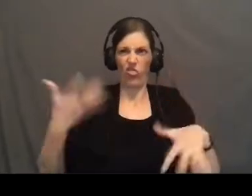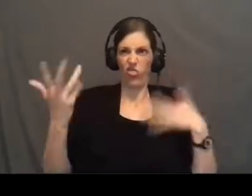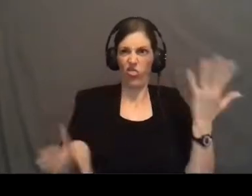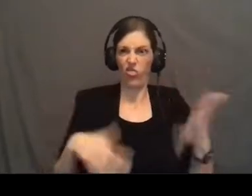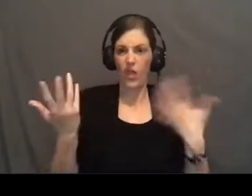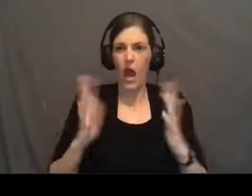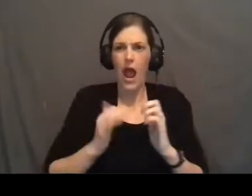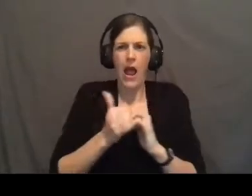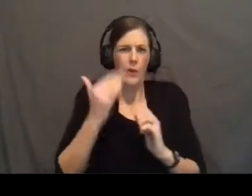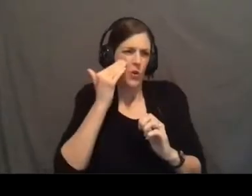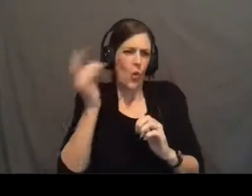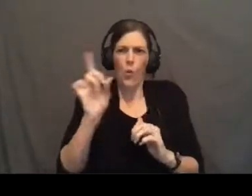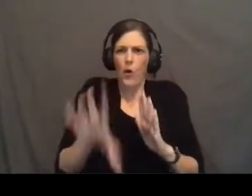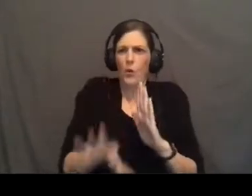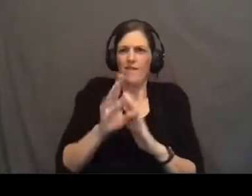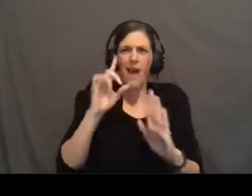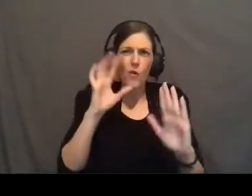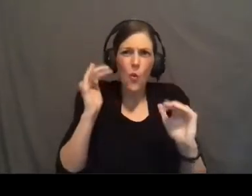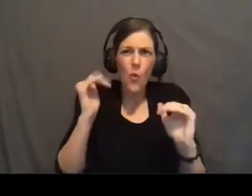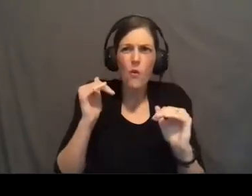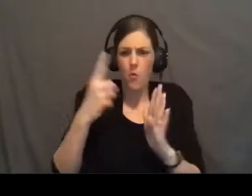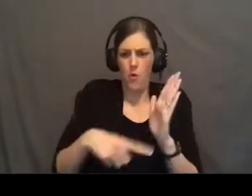we know? Where do we find hope? What words do we look to?